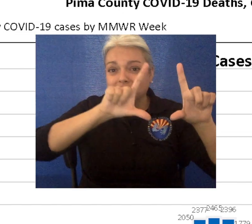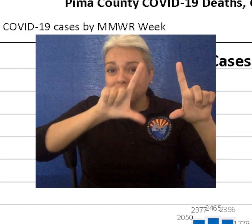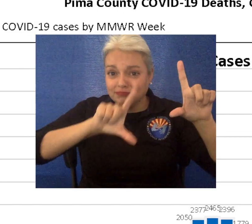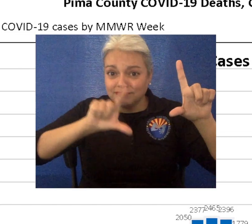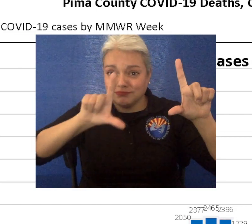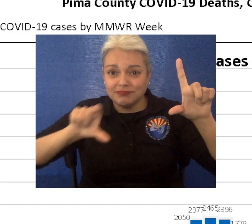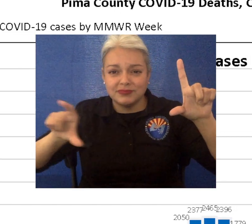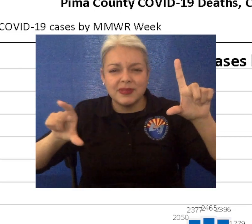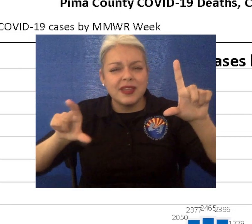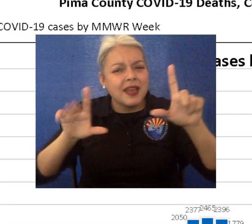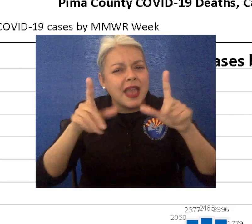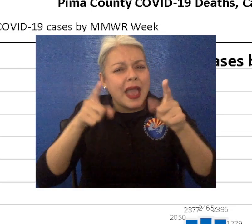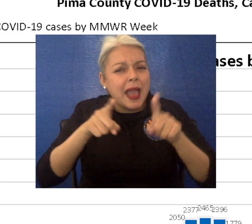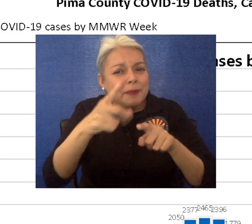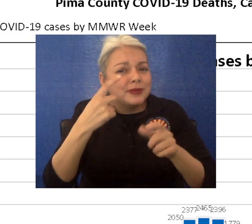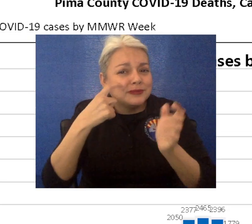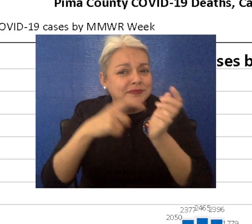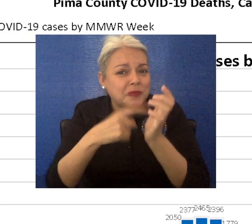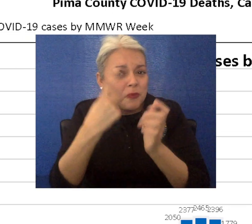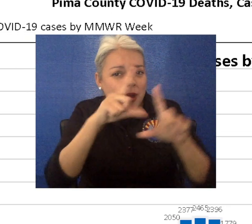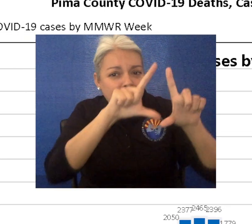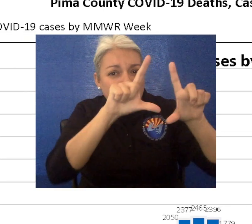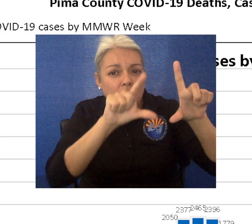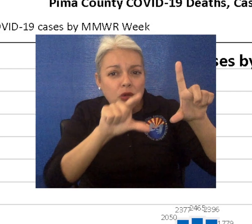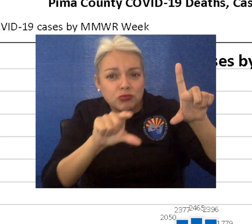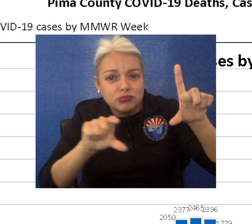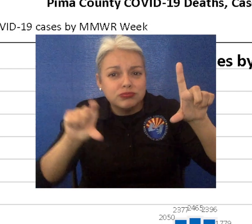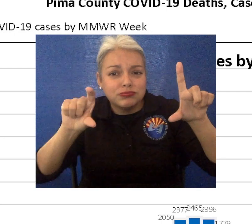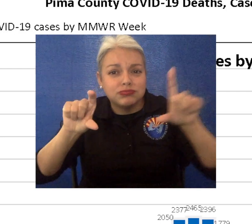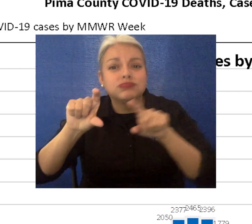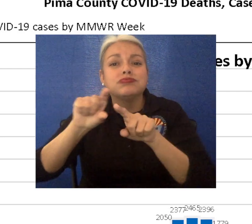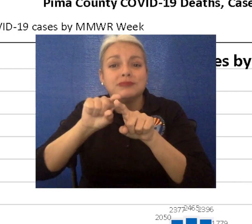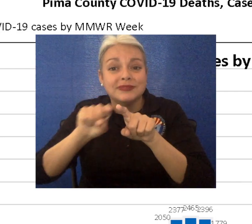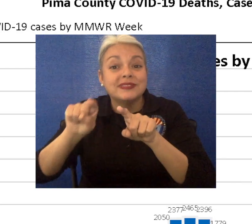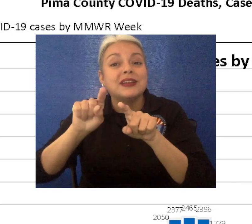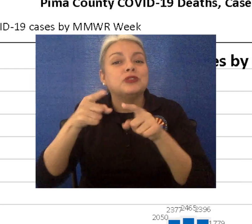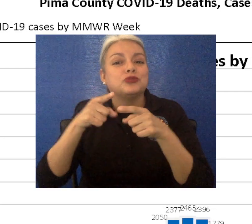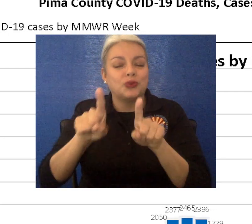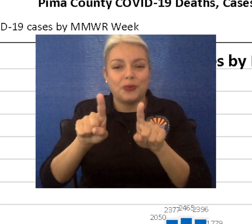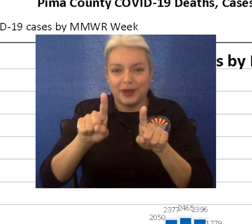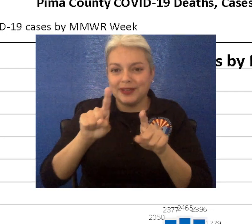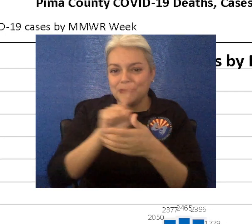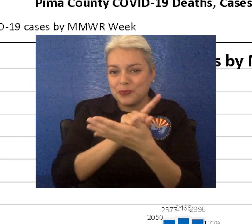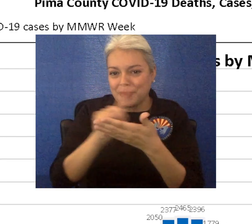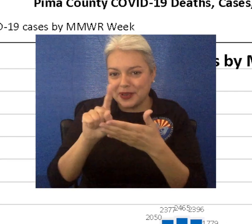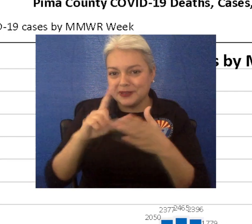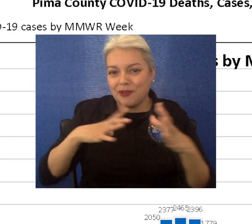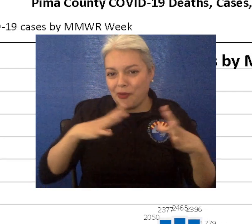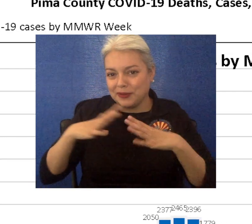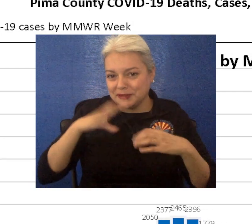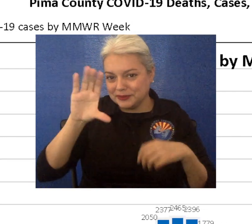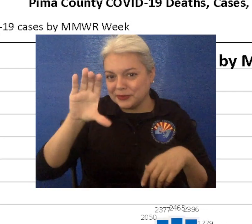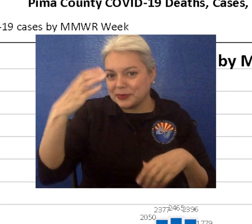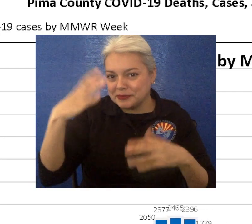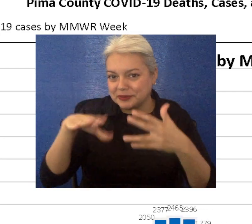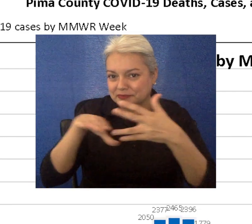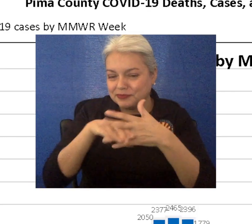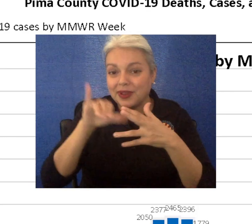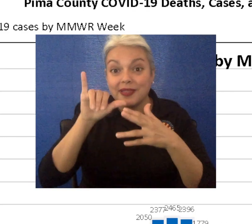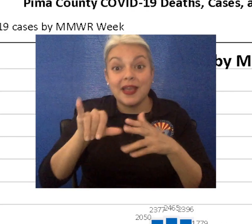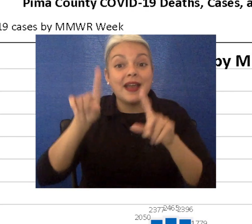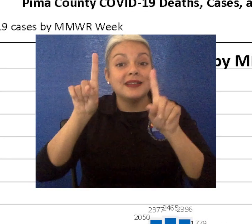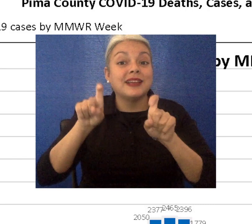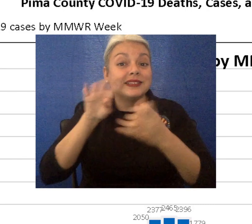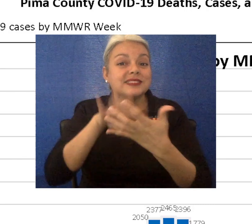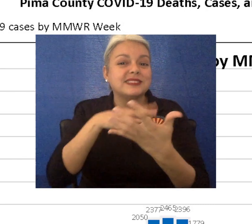this bar graph. You'll see a little dip in there. That dip is the week of Christmas, primarily due to holidays and the testing